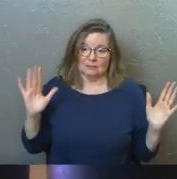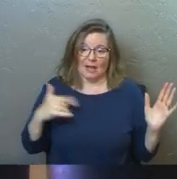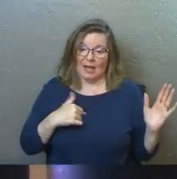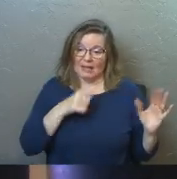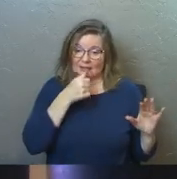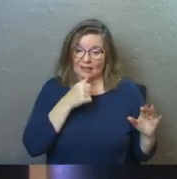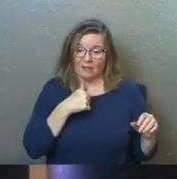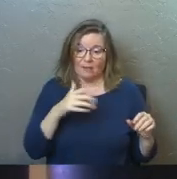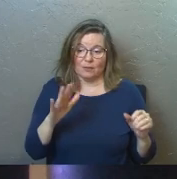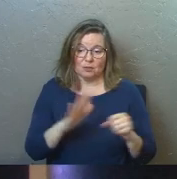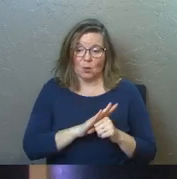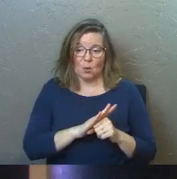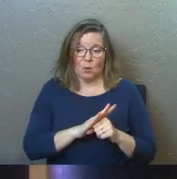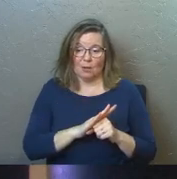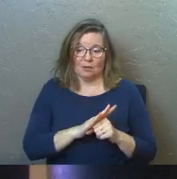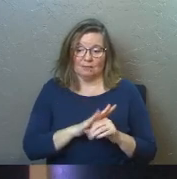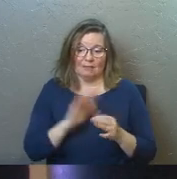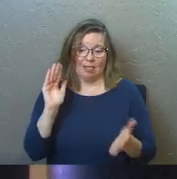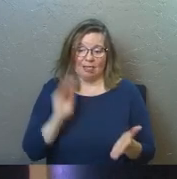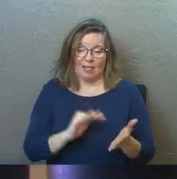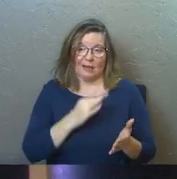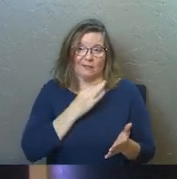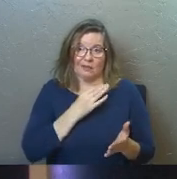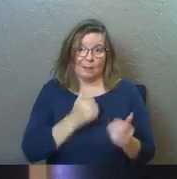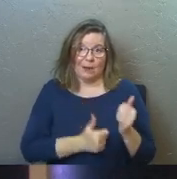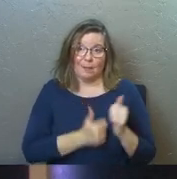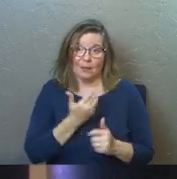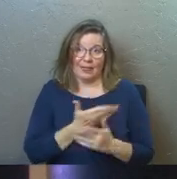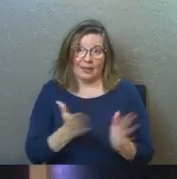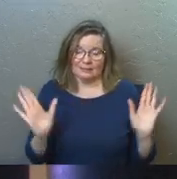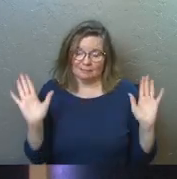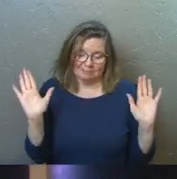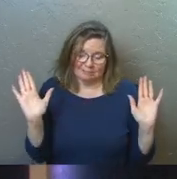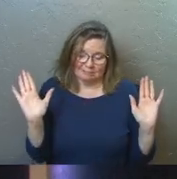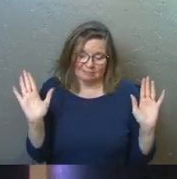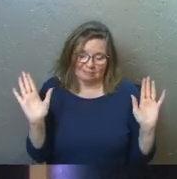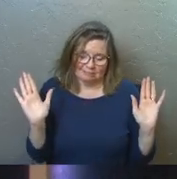I suffer from a total lack of curiosity about most things.